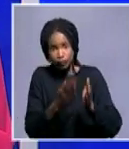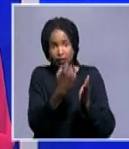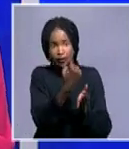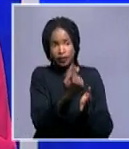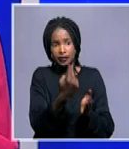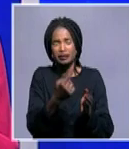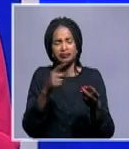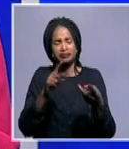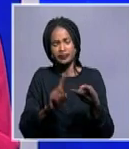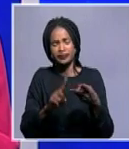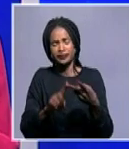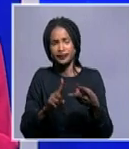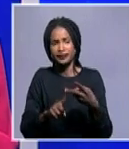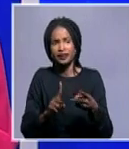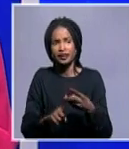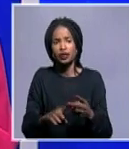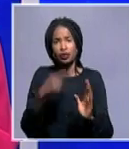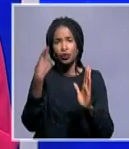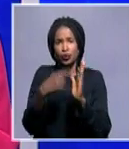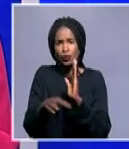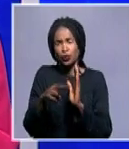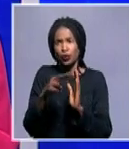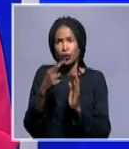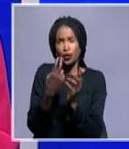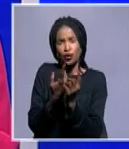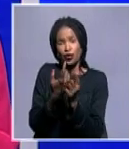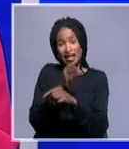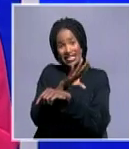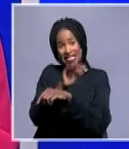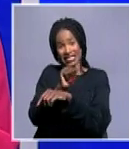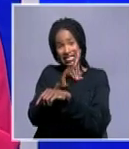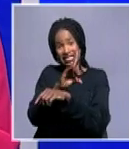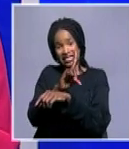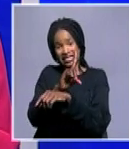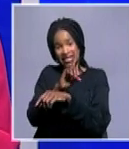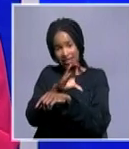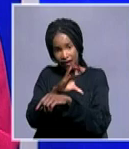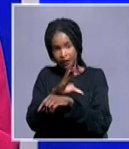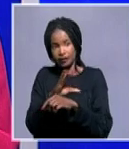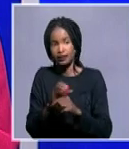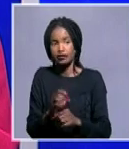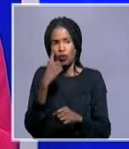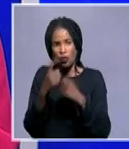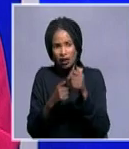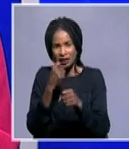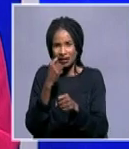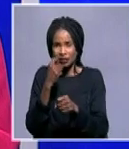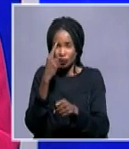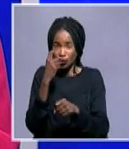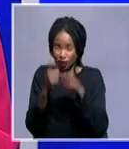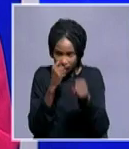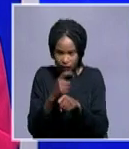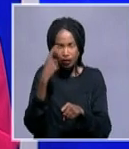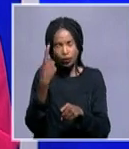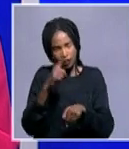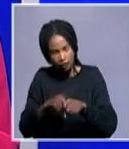It is also guided by the treaty of SADAC. It meets once a year and basically